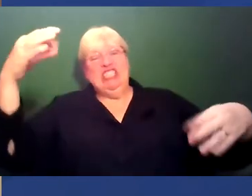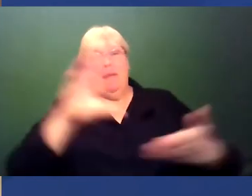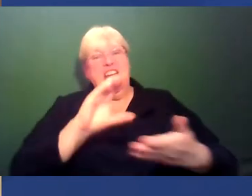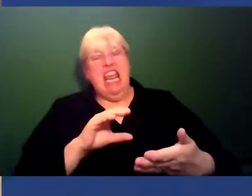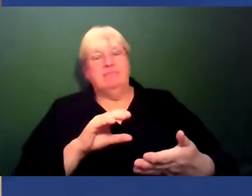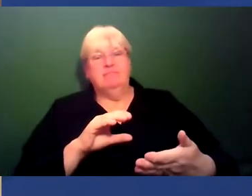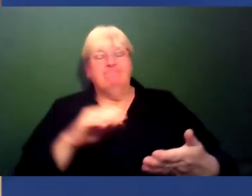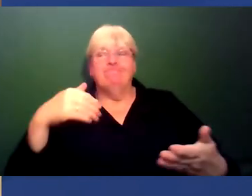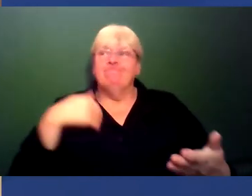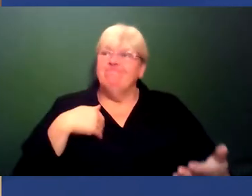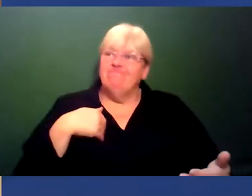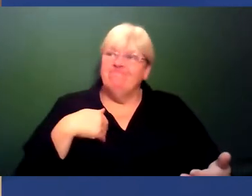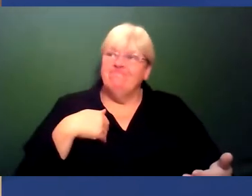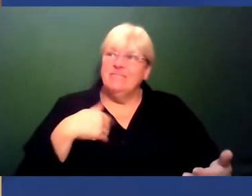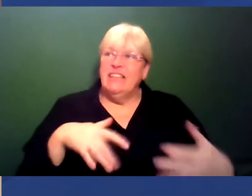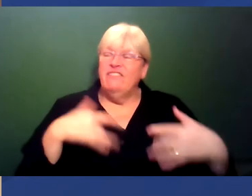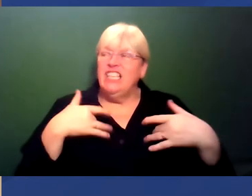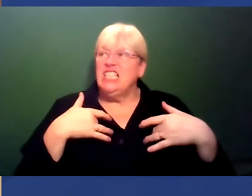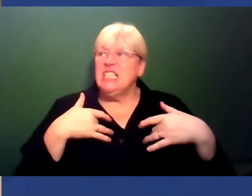So, yeah, where do I sit on it overall?